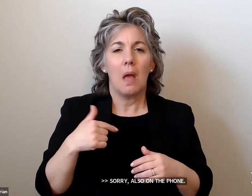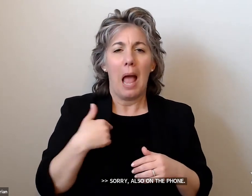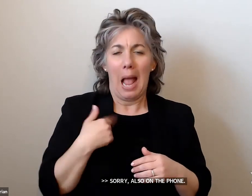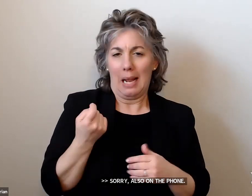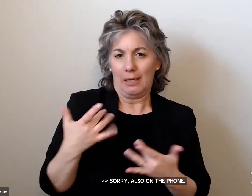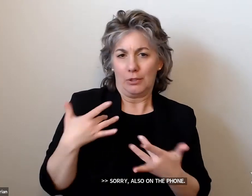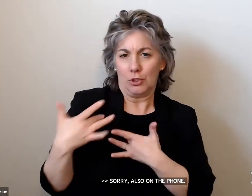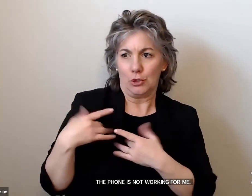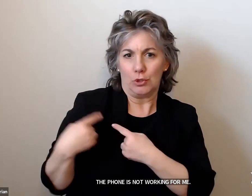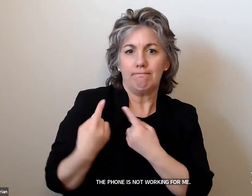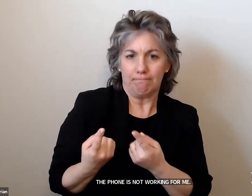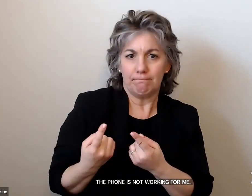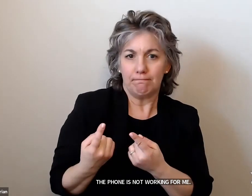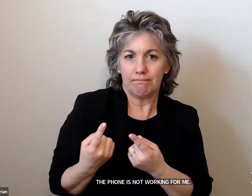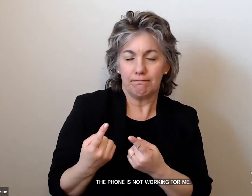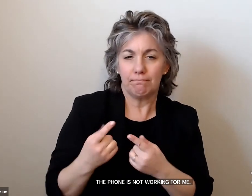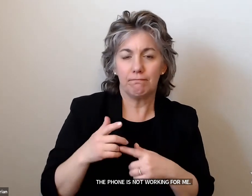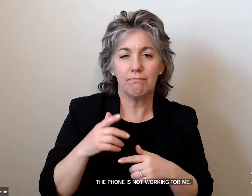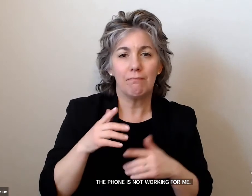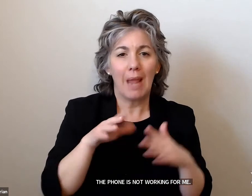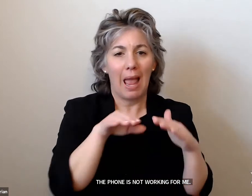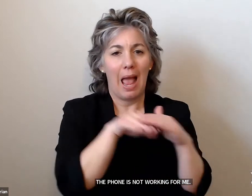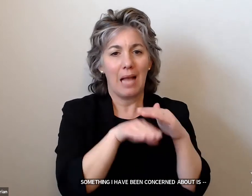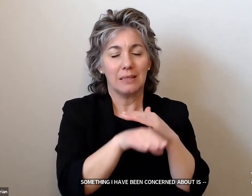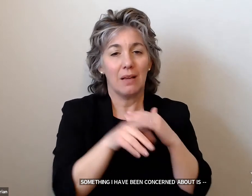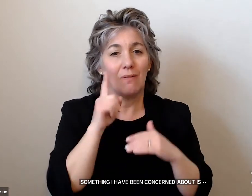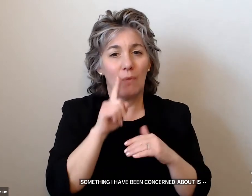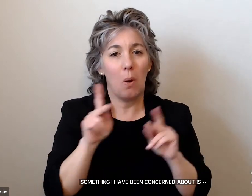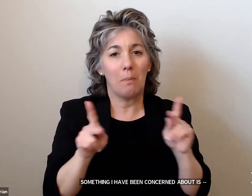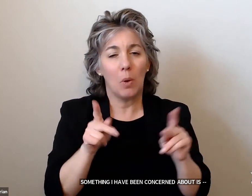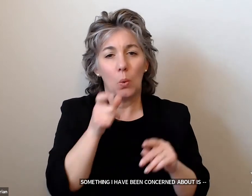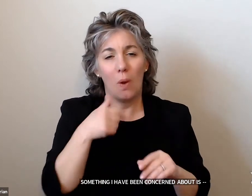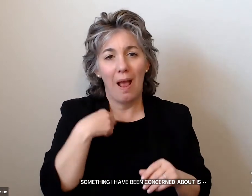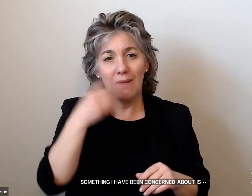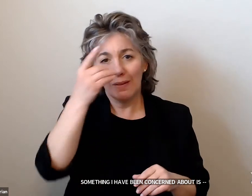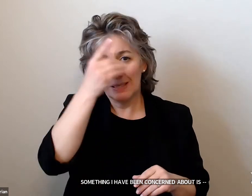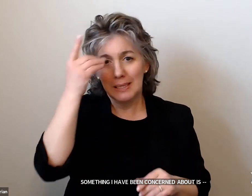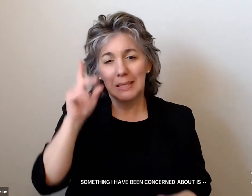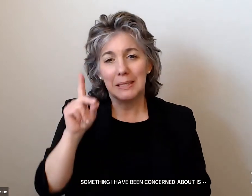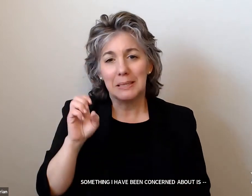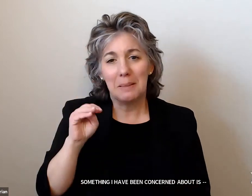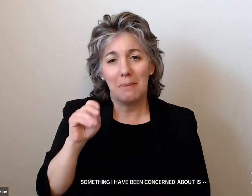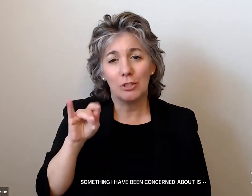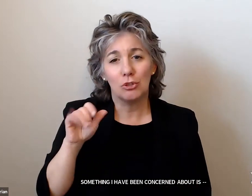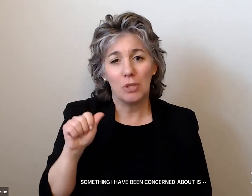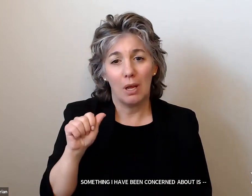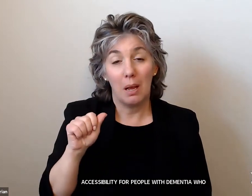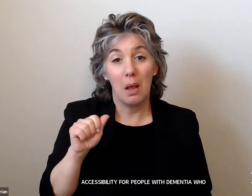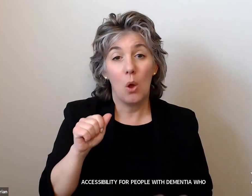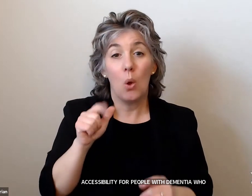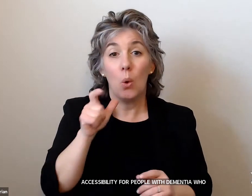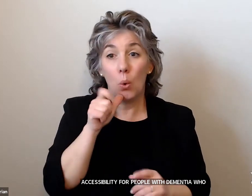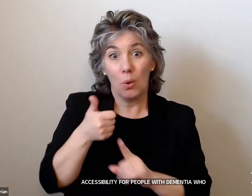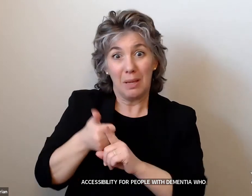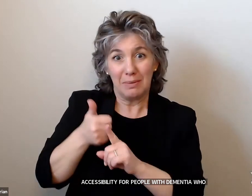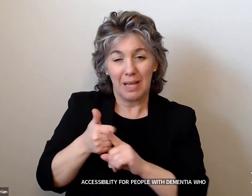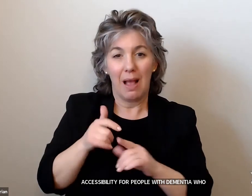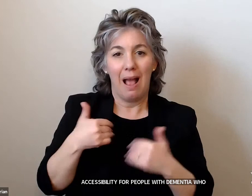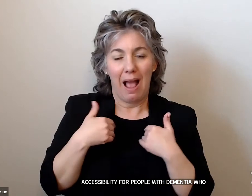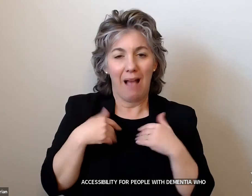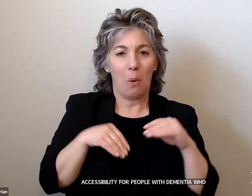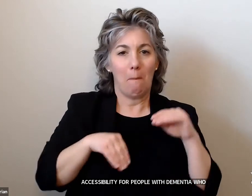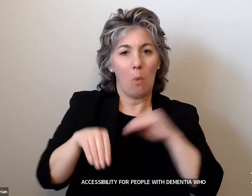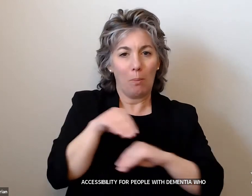about is accessibility for people with dementia who often have mobility disabilities as well.